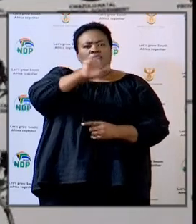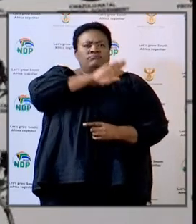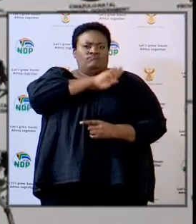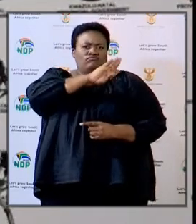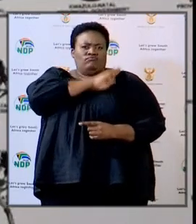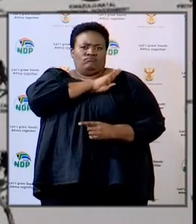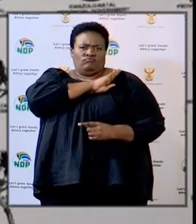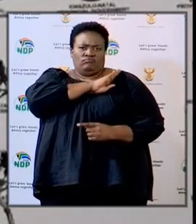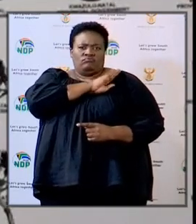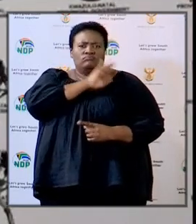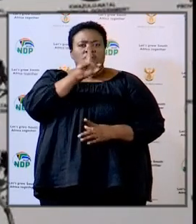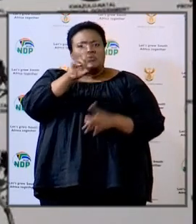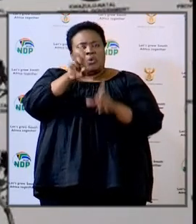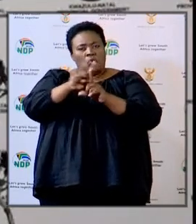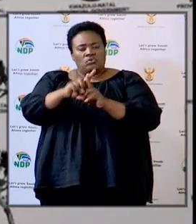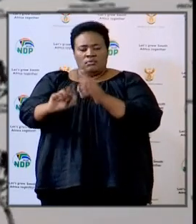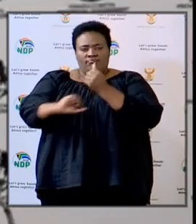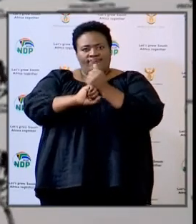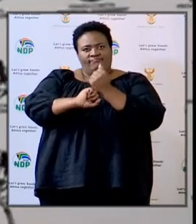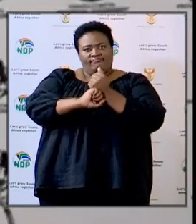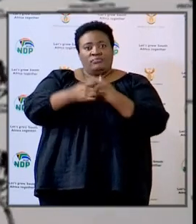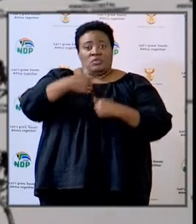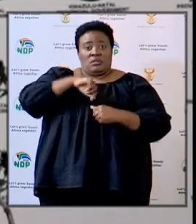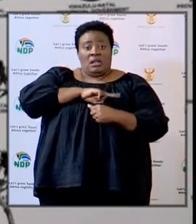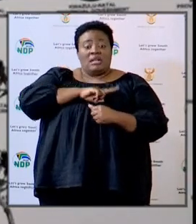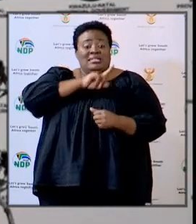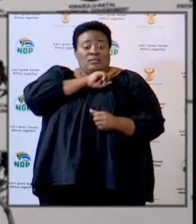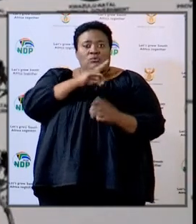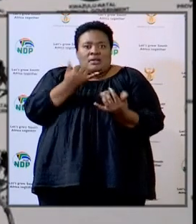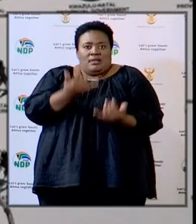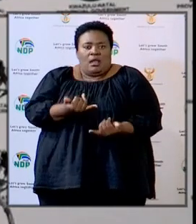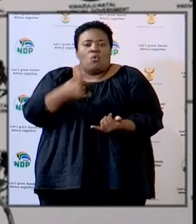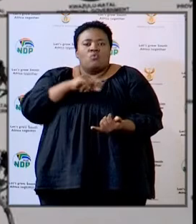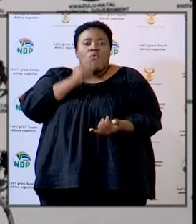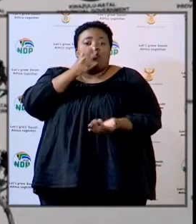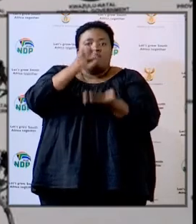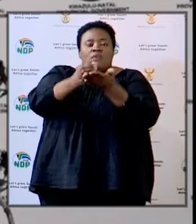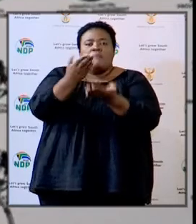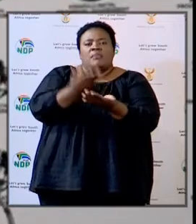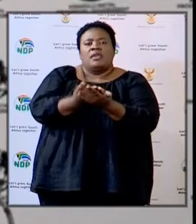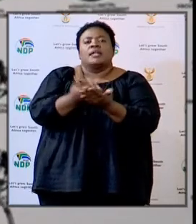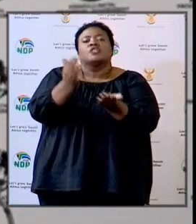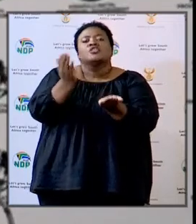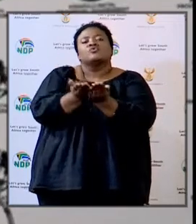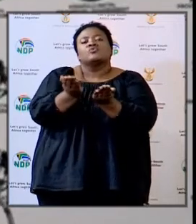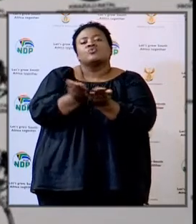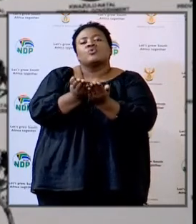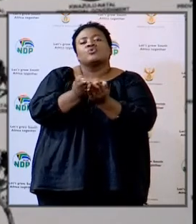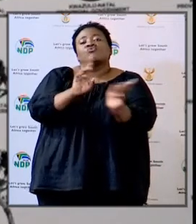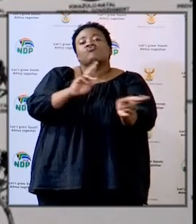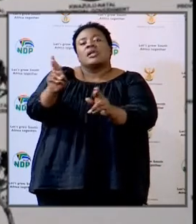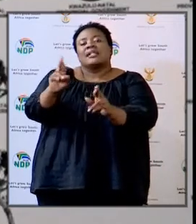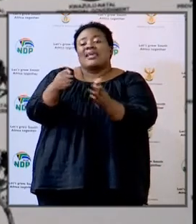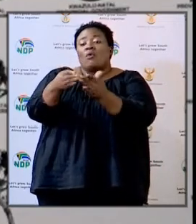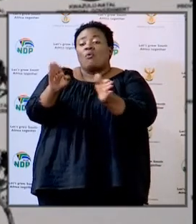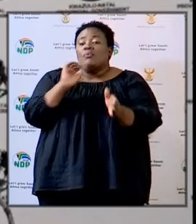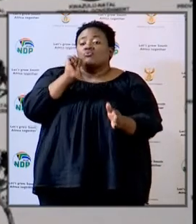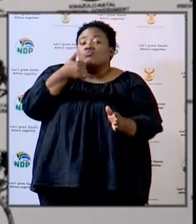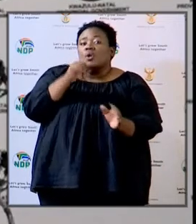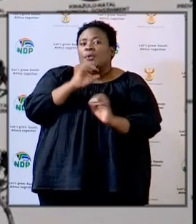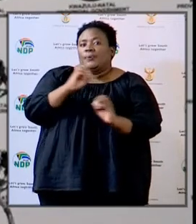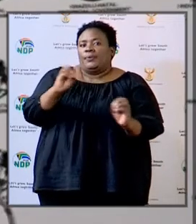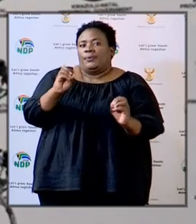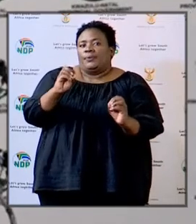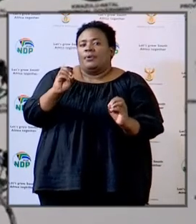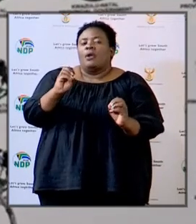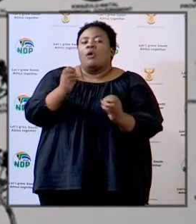African National Defense Force. That is why we can now confirm that the schools that are not ready which will not be opening tomorrow